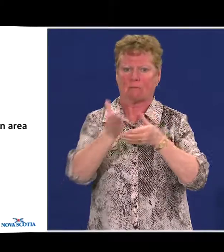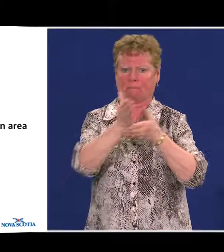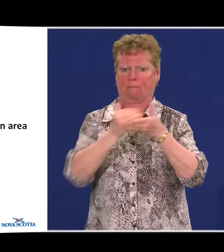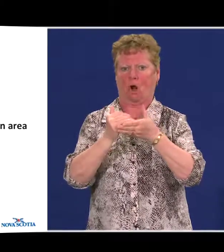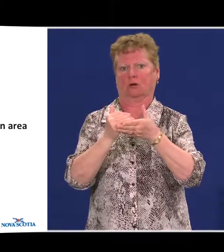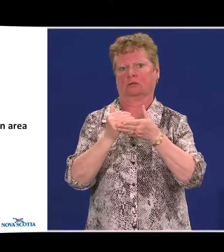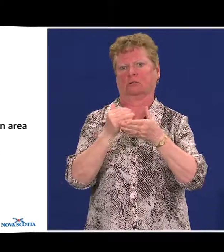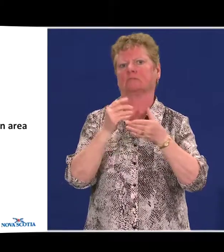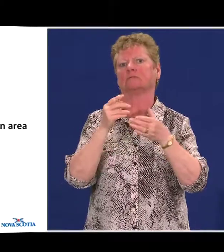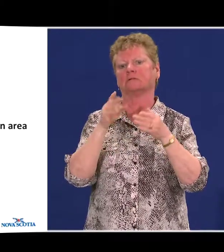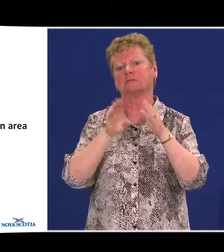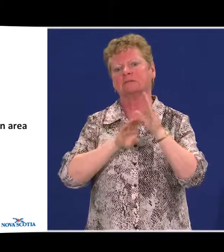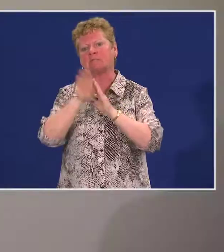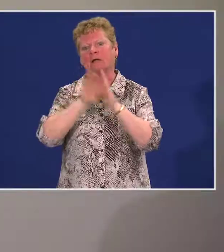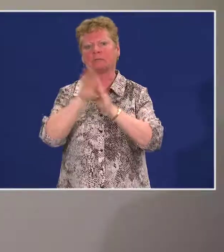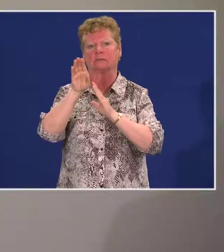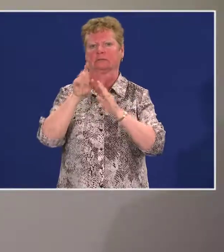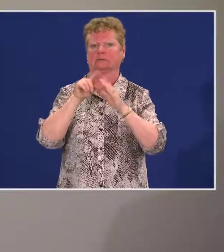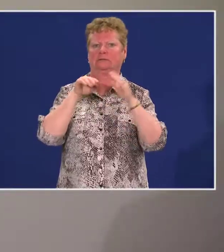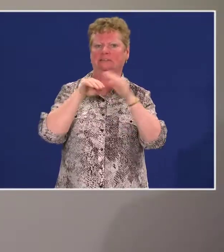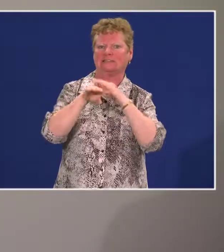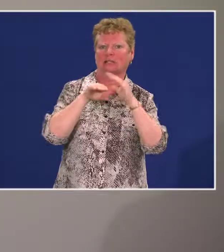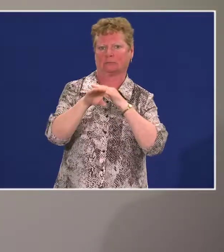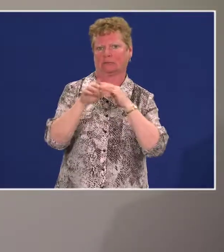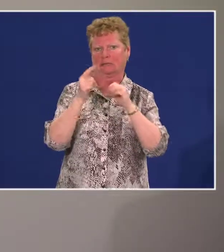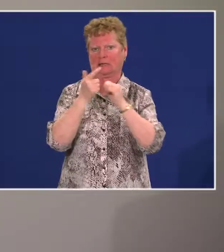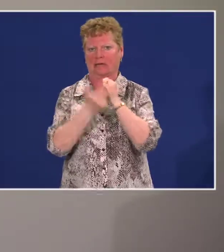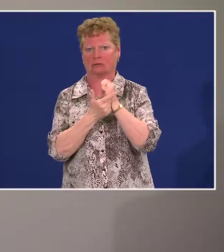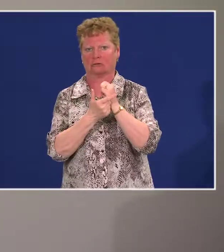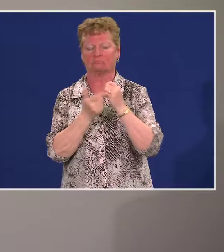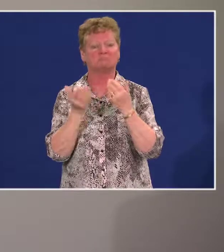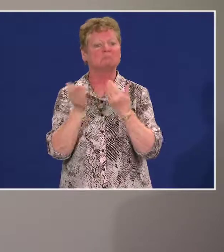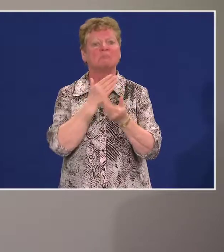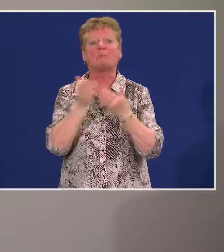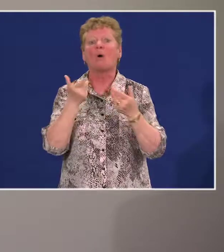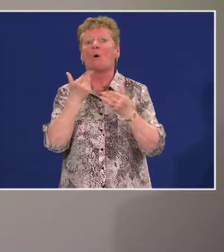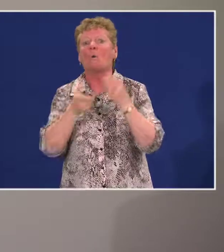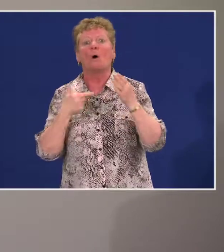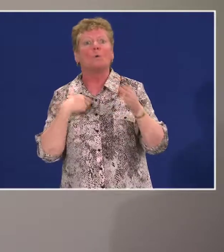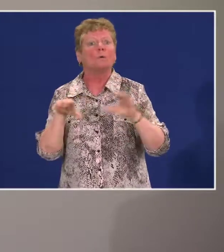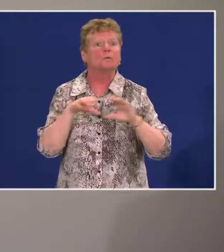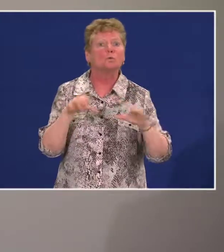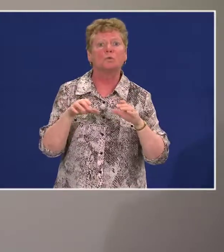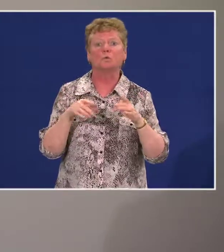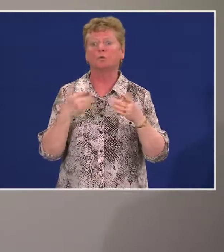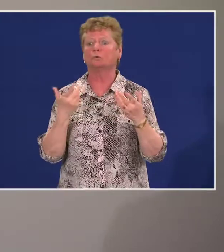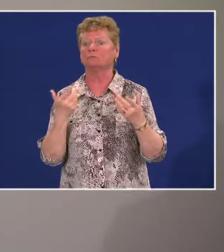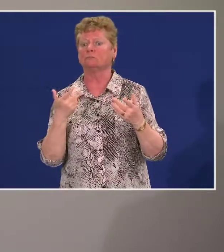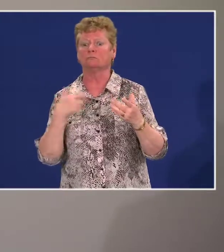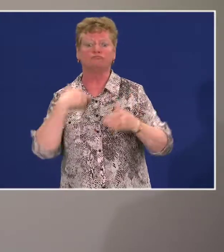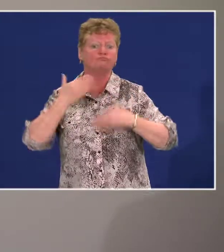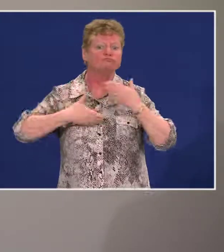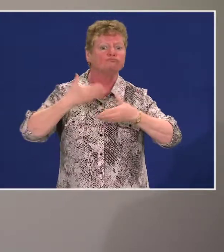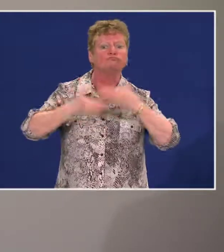accessibility legislation. So no matter what we do, whatever stage of the process we're at, there has to be a